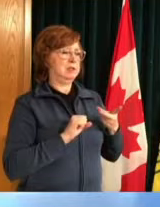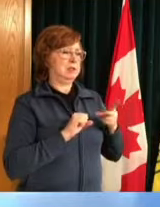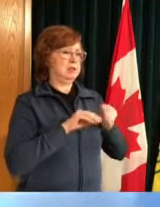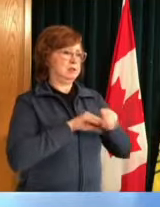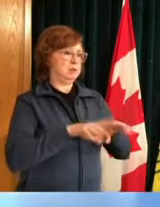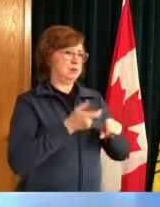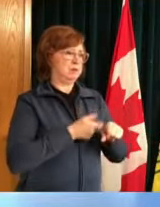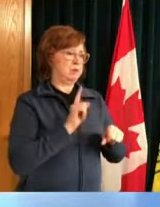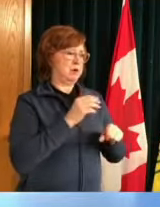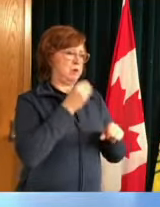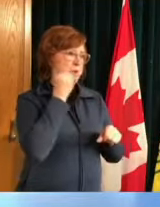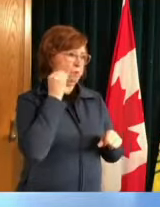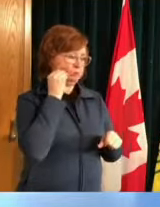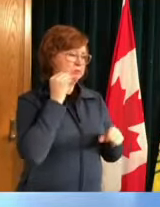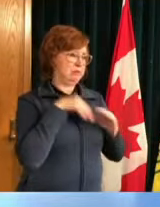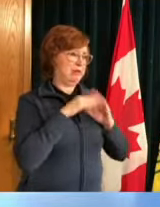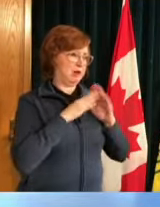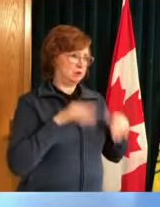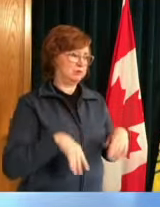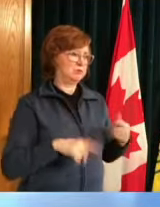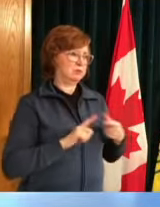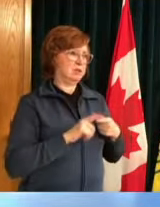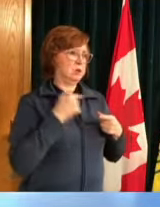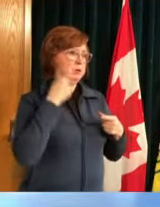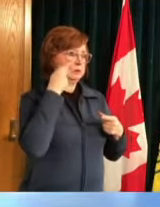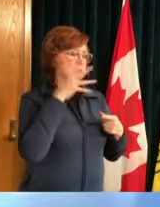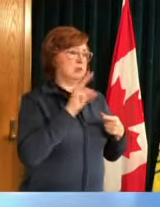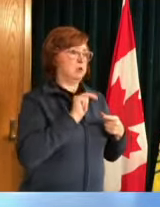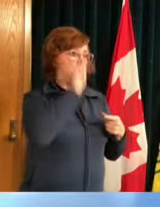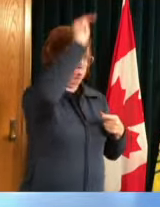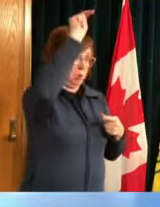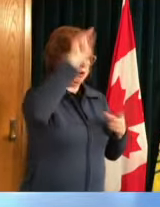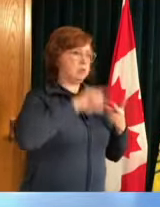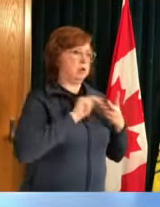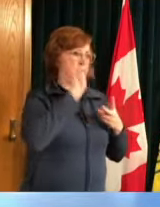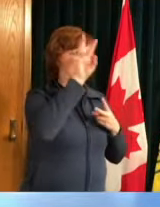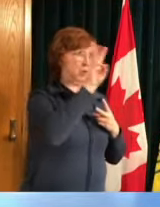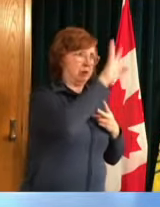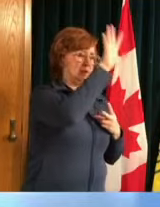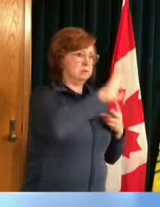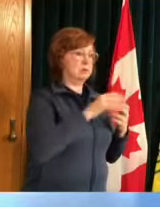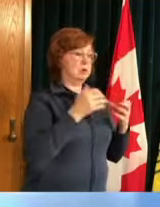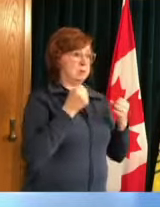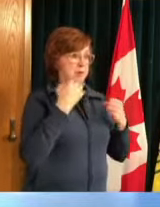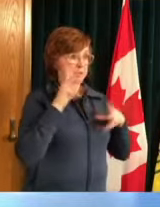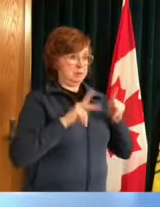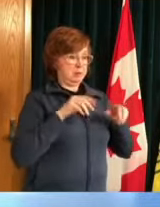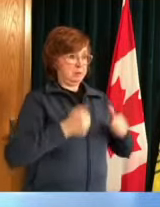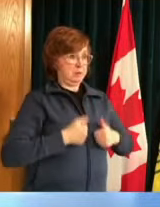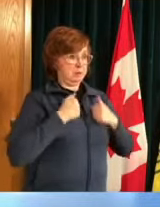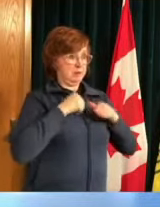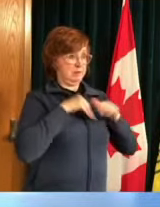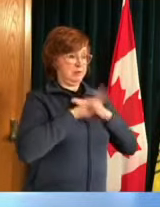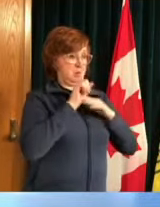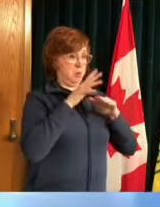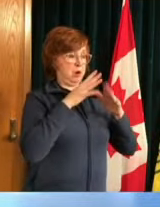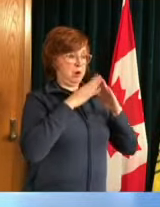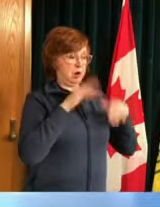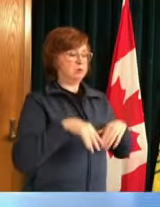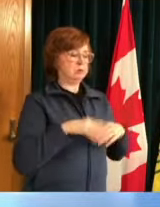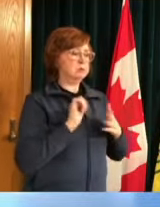you have crowding in the household it's very difficult to prevent transmission that's where assisted isolation sites have been so critical